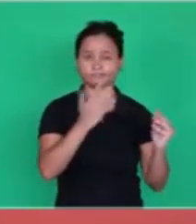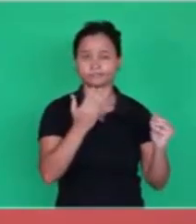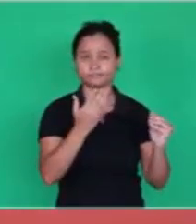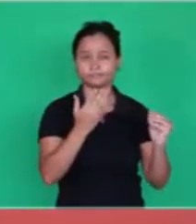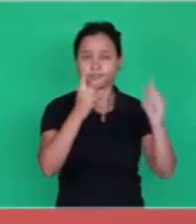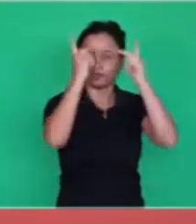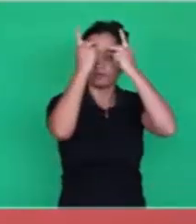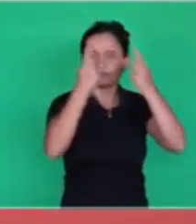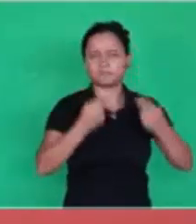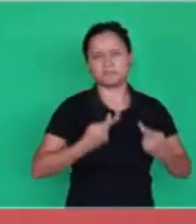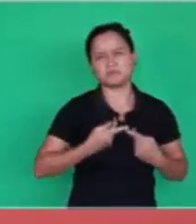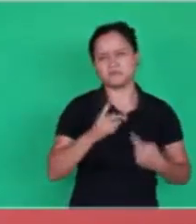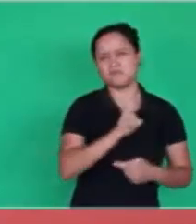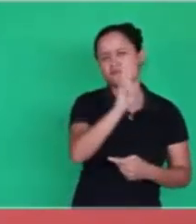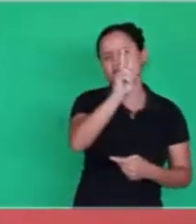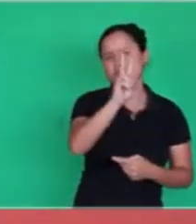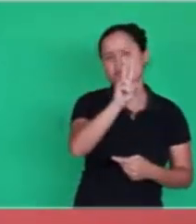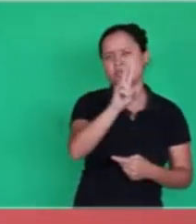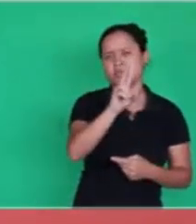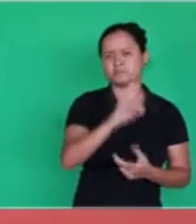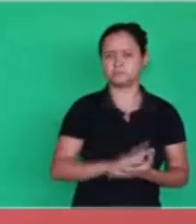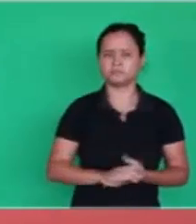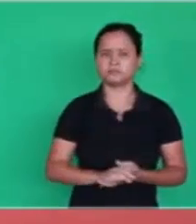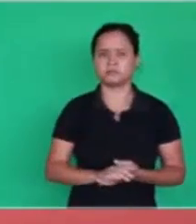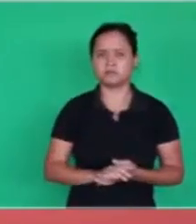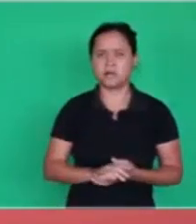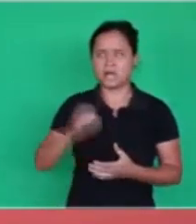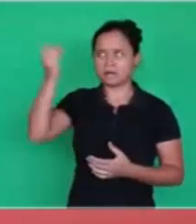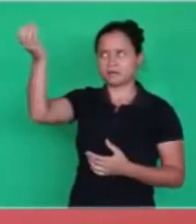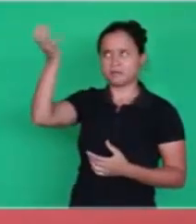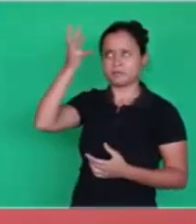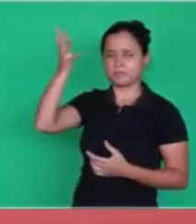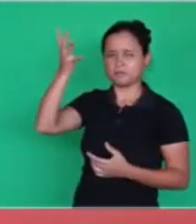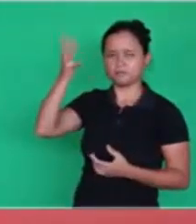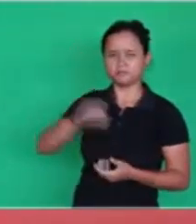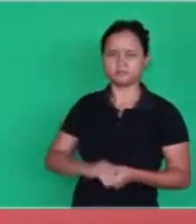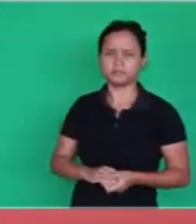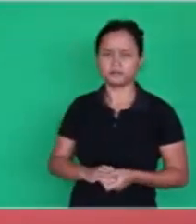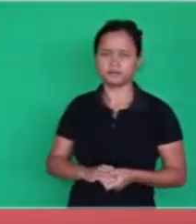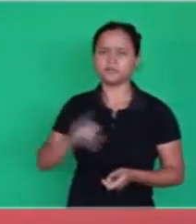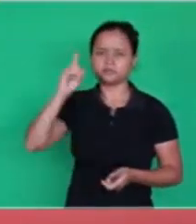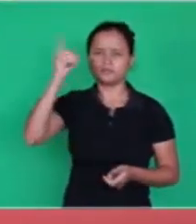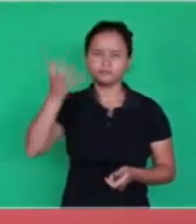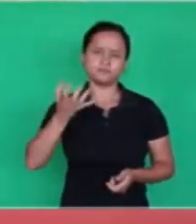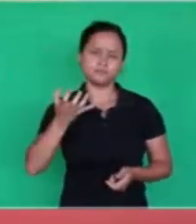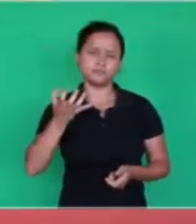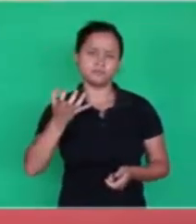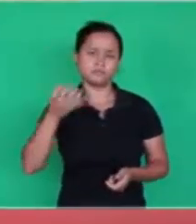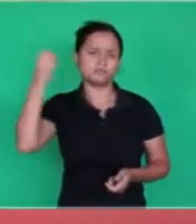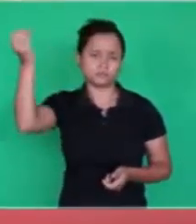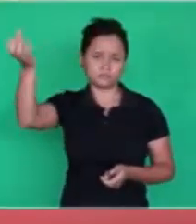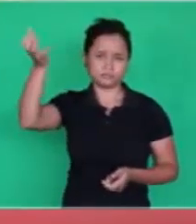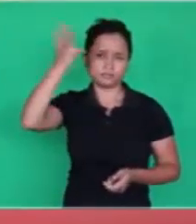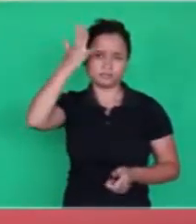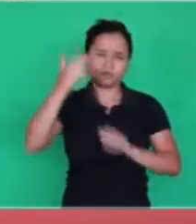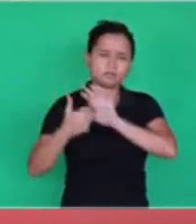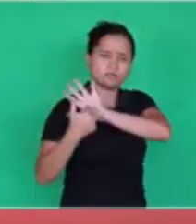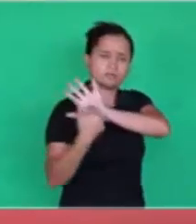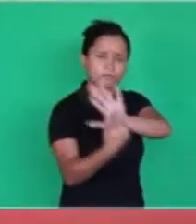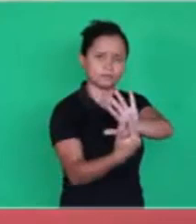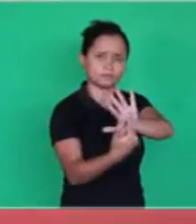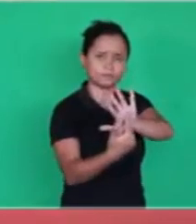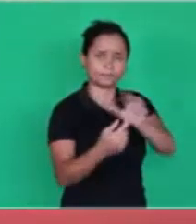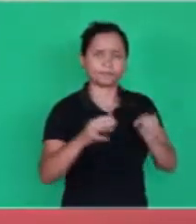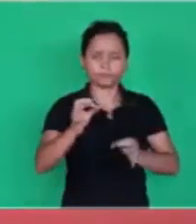Man doesn't give any value to this. He doesn't give any importance to revelation. God wants to reveal, because He has a